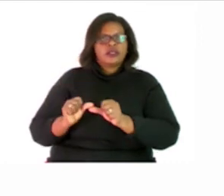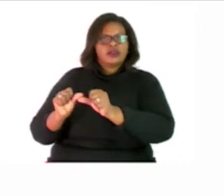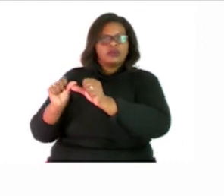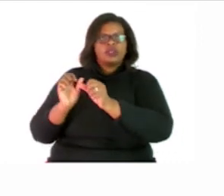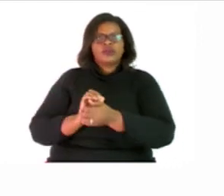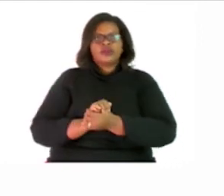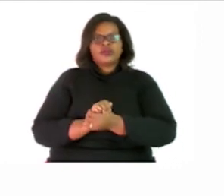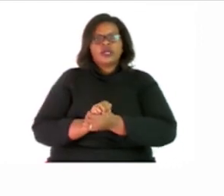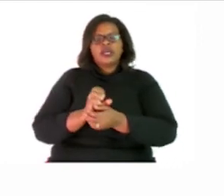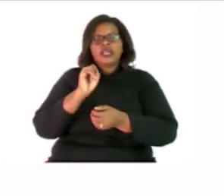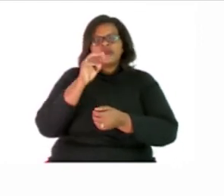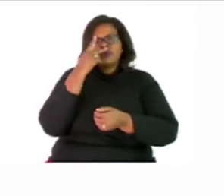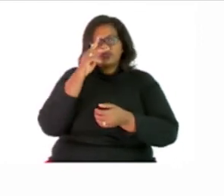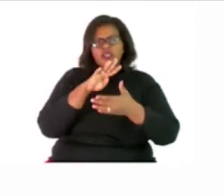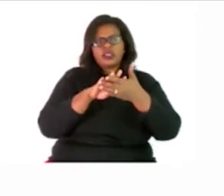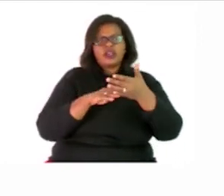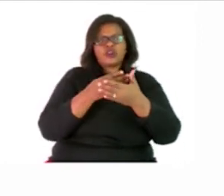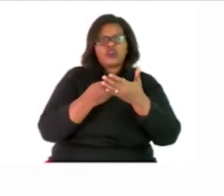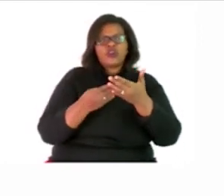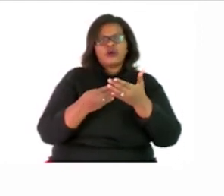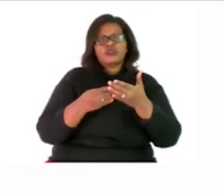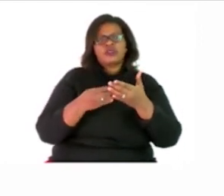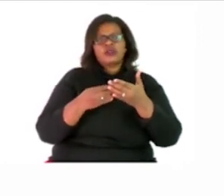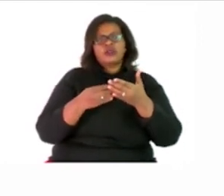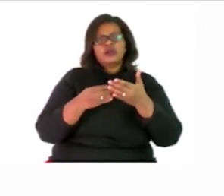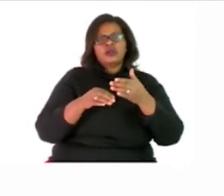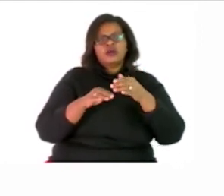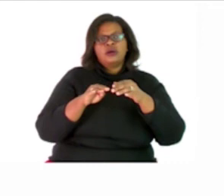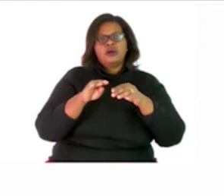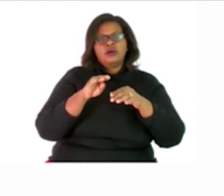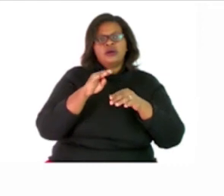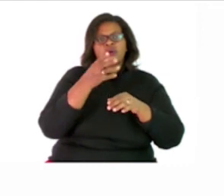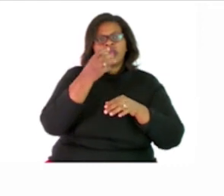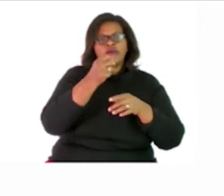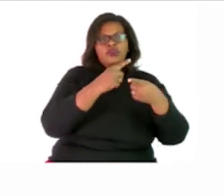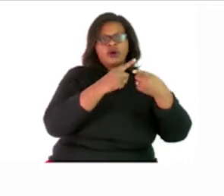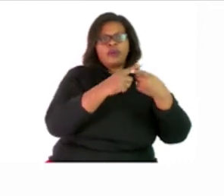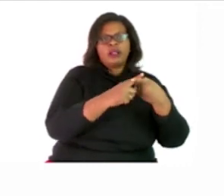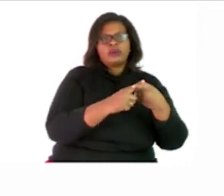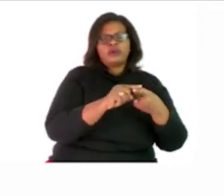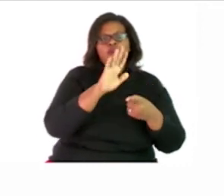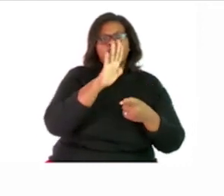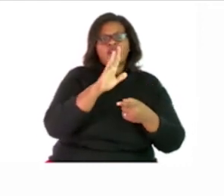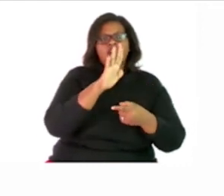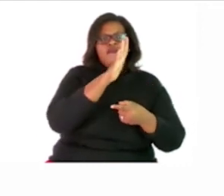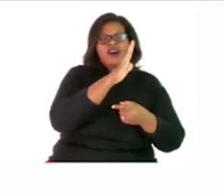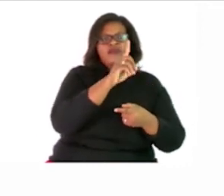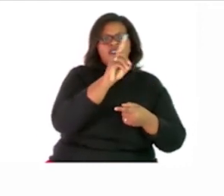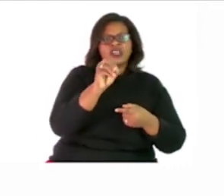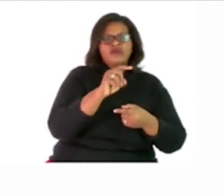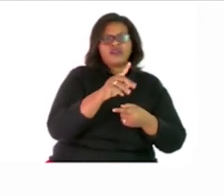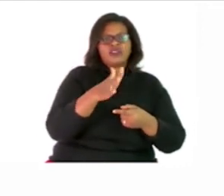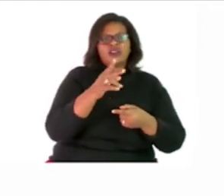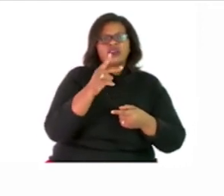below, the first one says it is multiple of 5 which is 5, 10, 15, 20 and